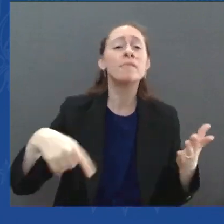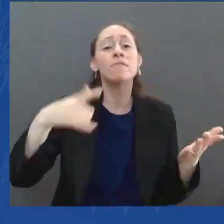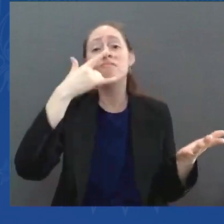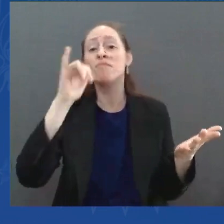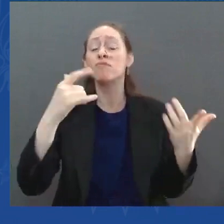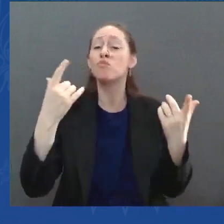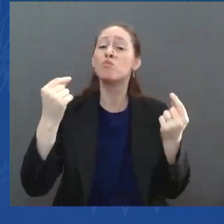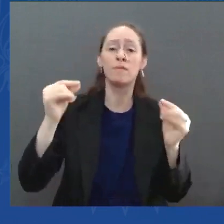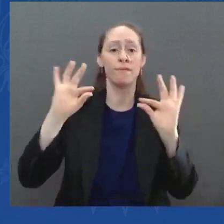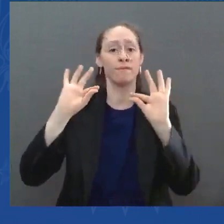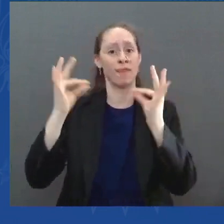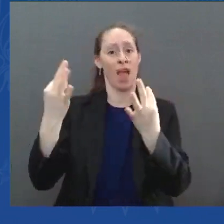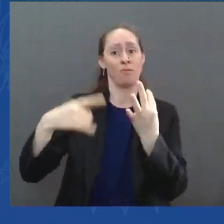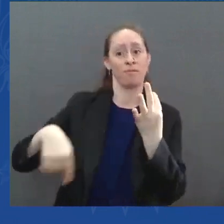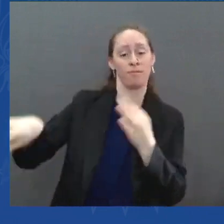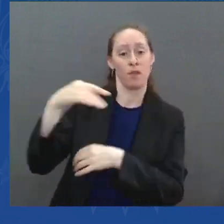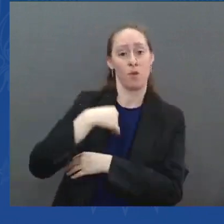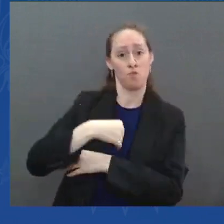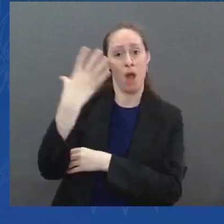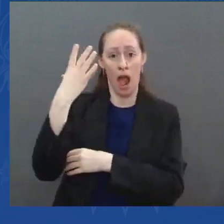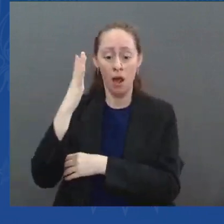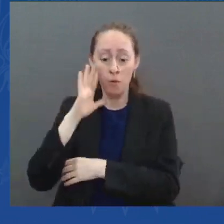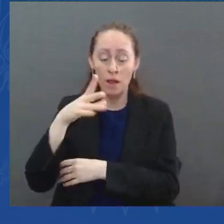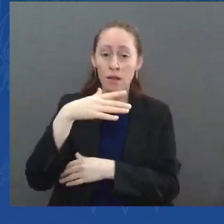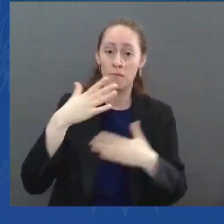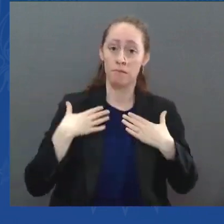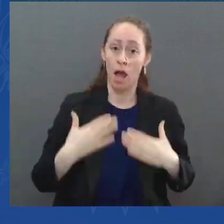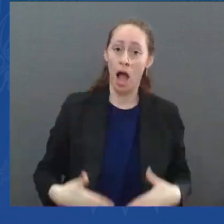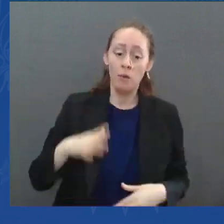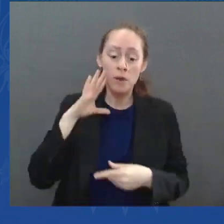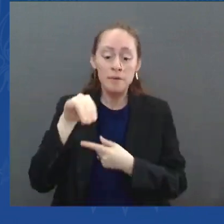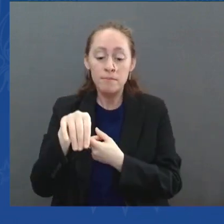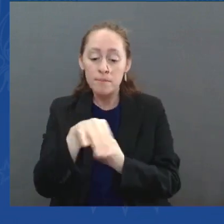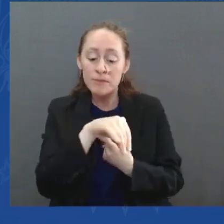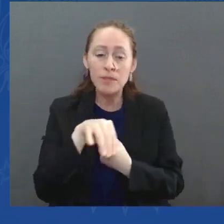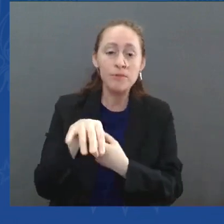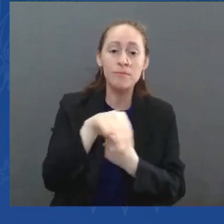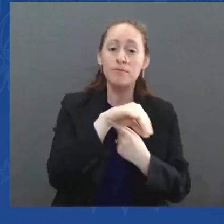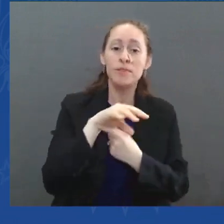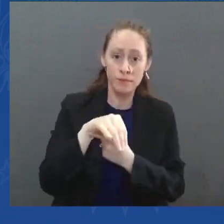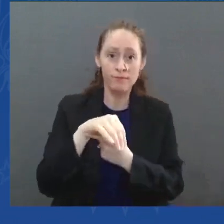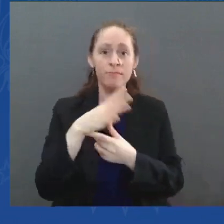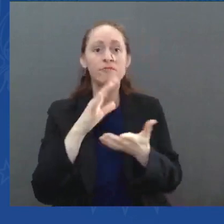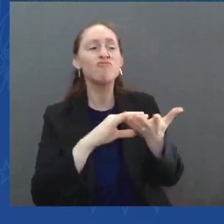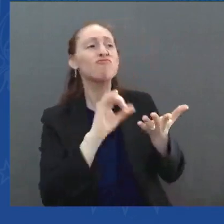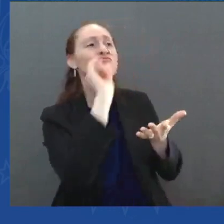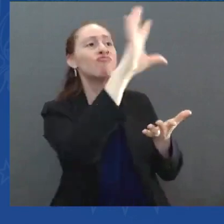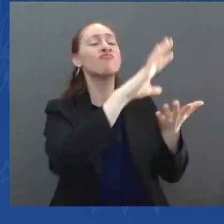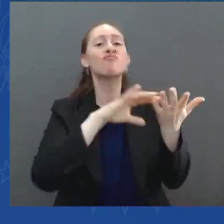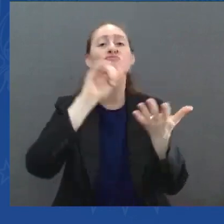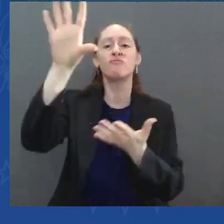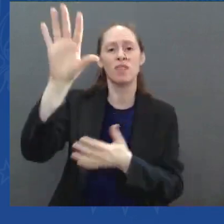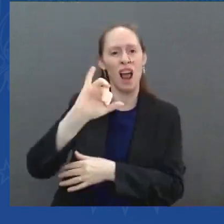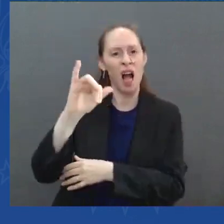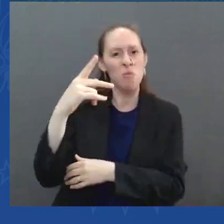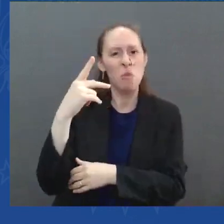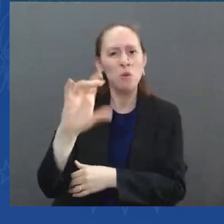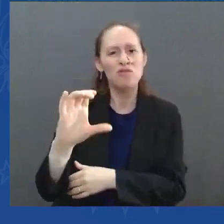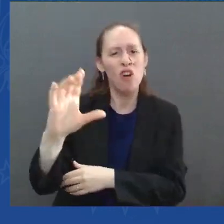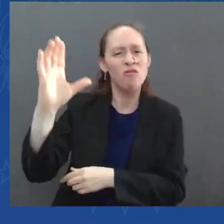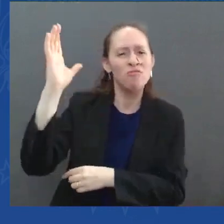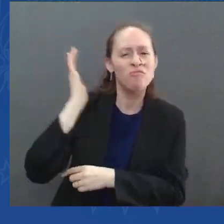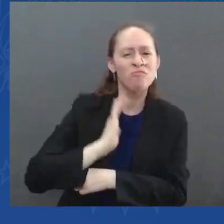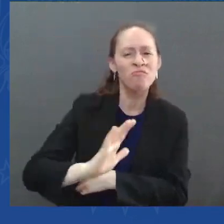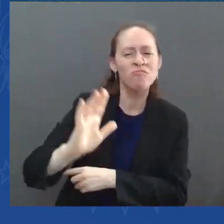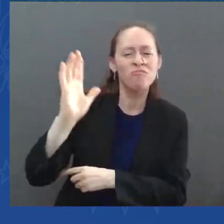Emmett Till was an only child. He grew up in the South Side of Chicago with his mother, Mamie, and grandparents and